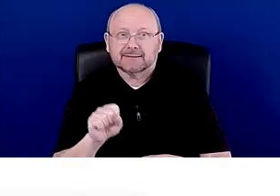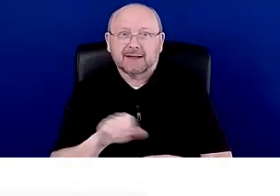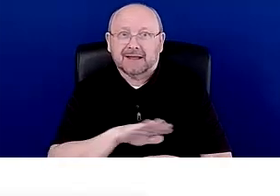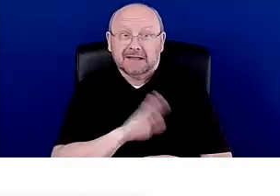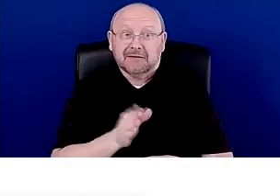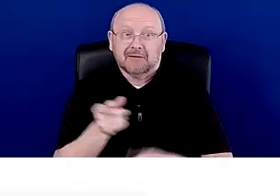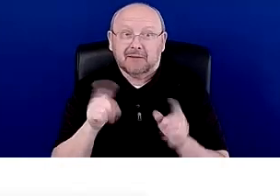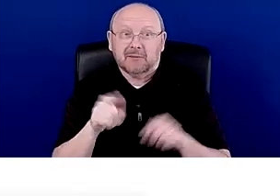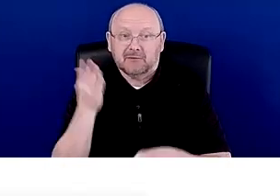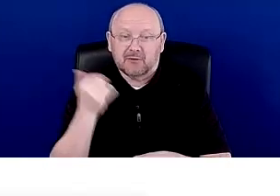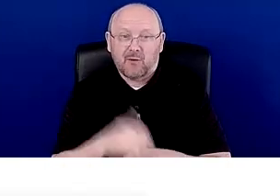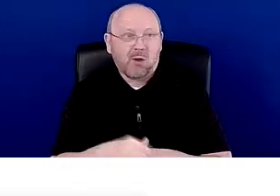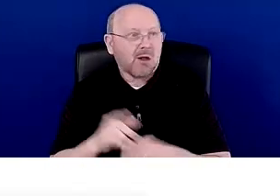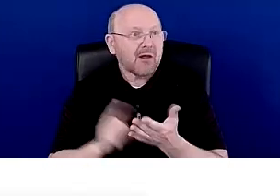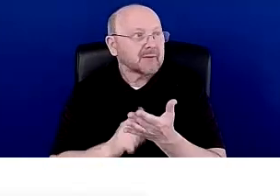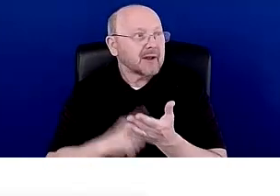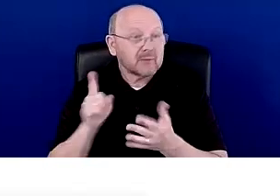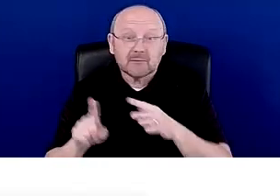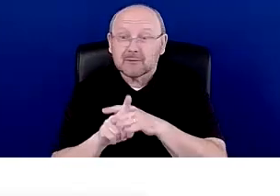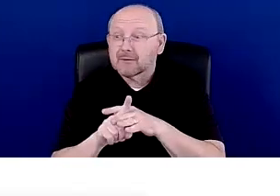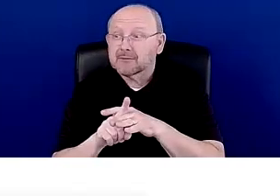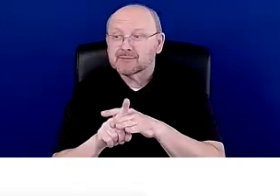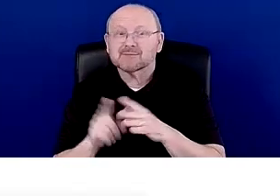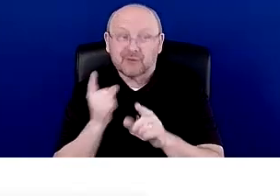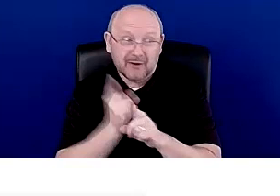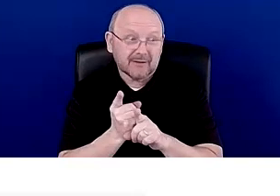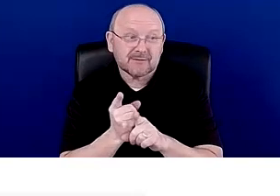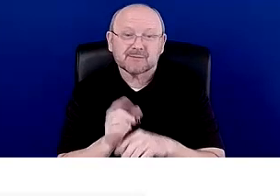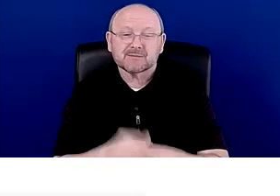Yeah. Sometimes they'll pop up. Yeah. Yeah. Sometimes they'll pop up.